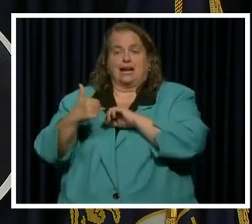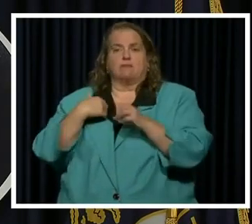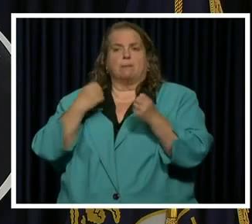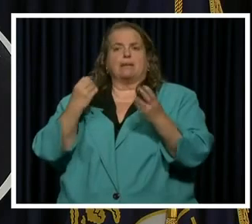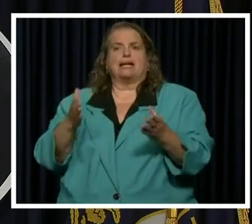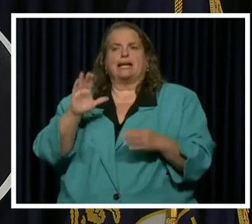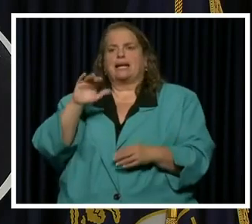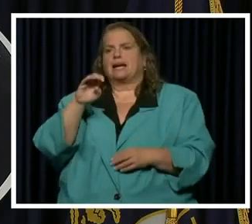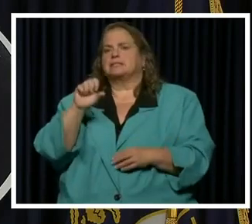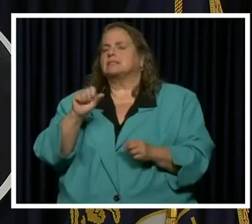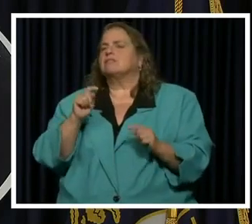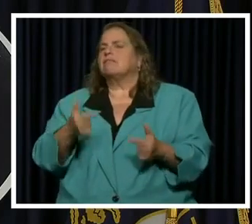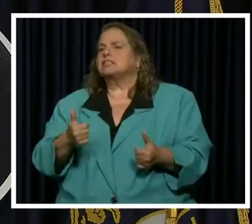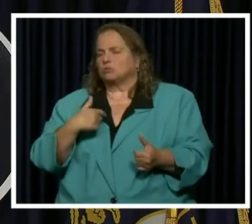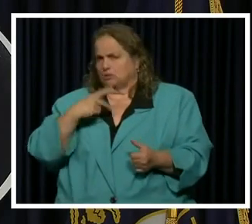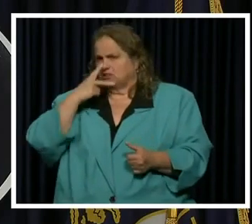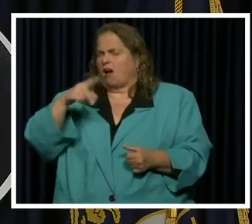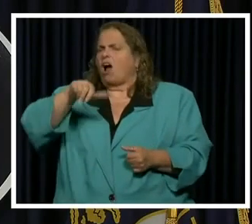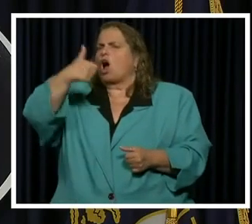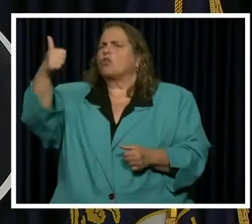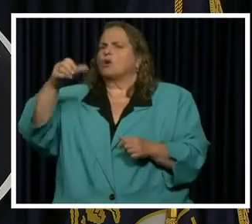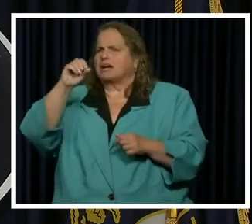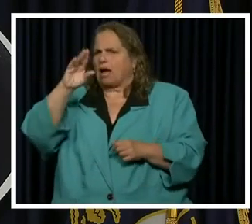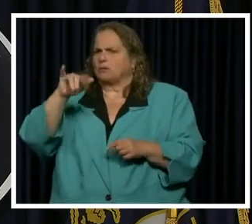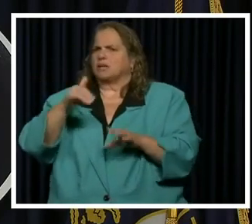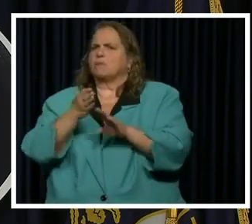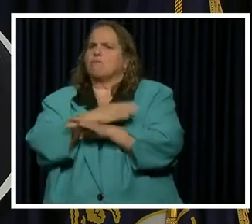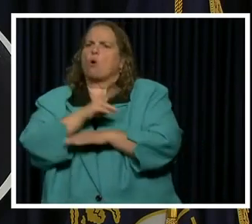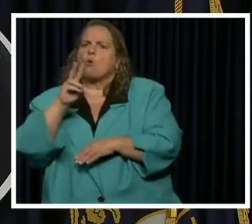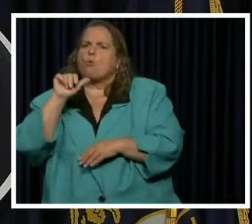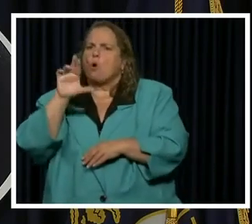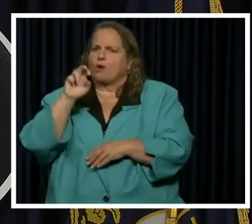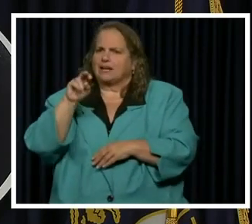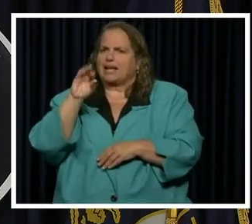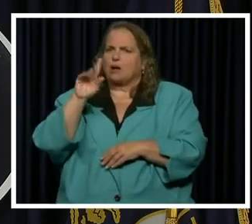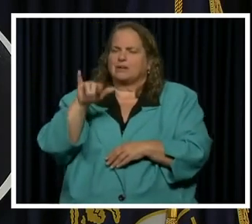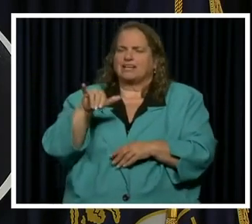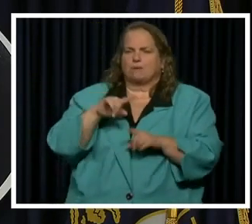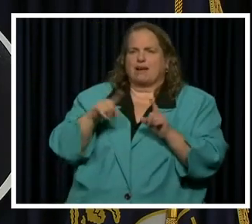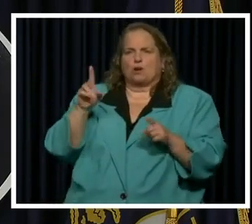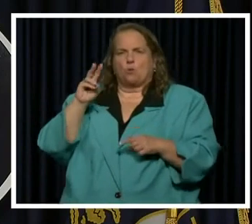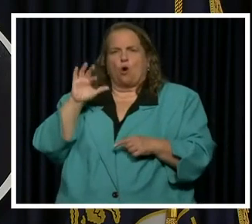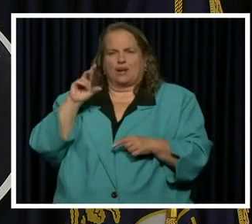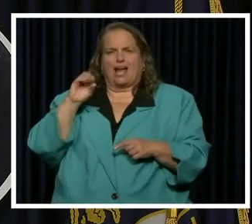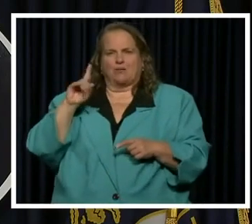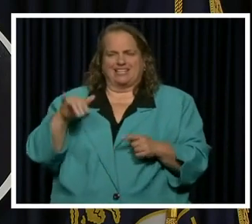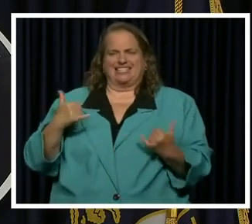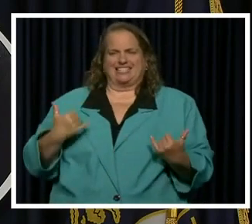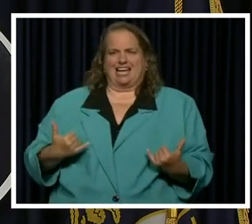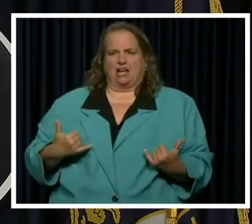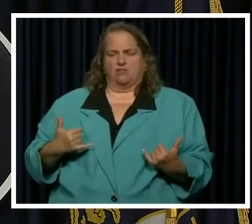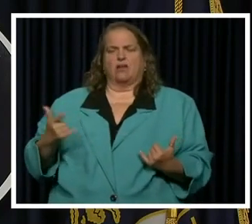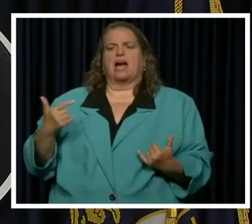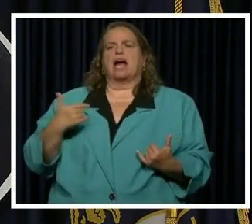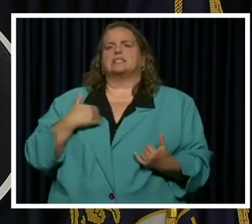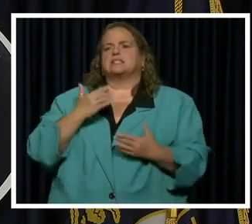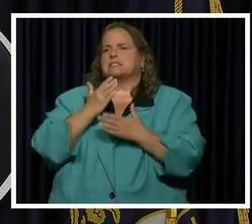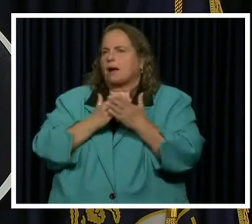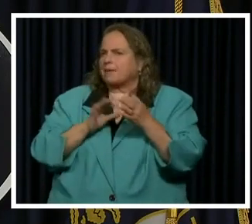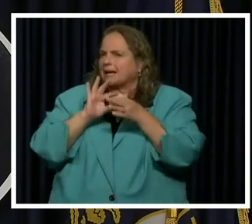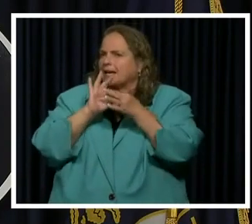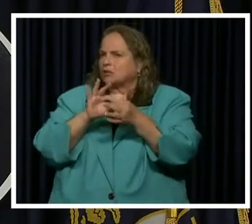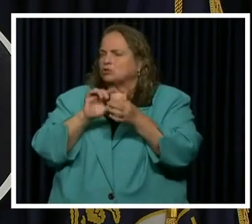quickly. And we've seen that in other counties before Warren County, which is just the latest one. Uh, there is a connection to a